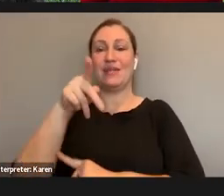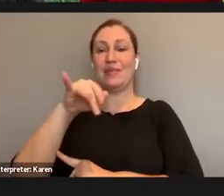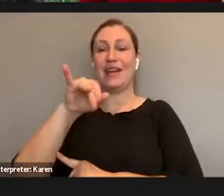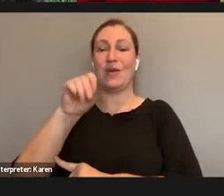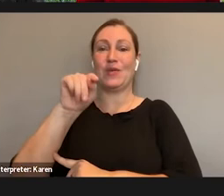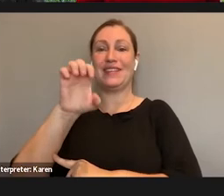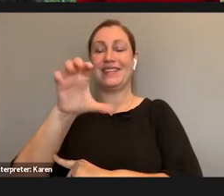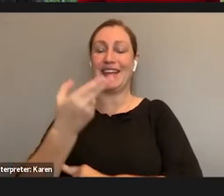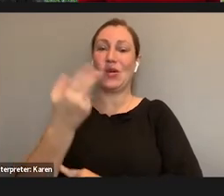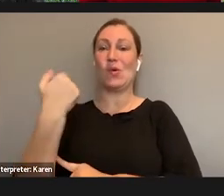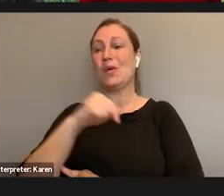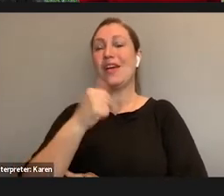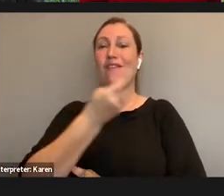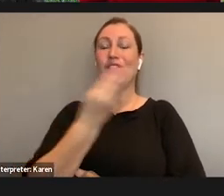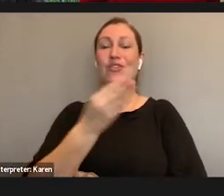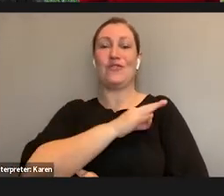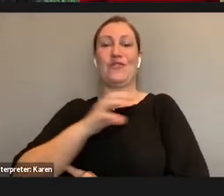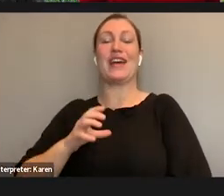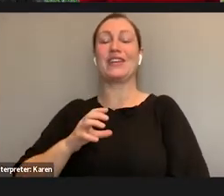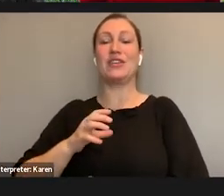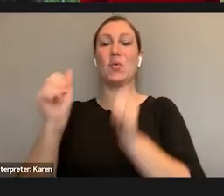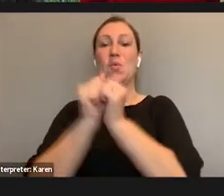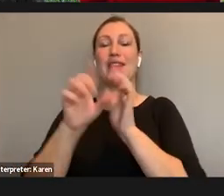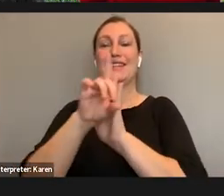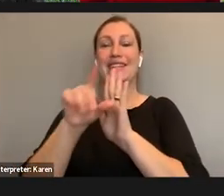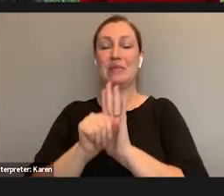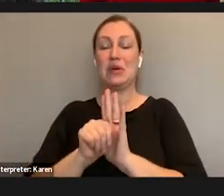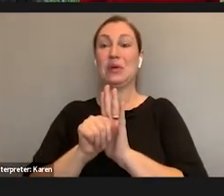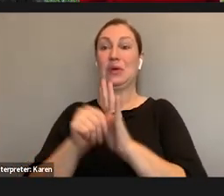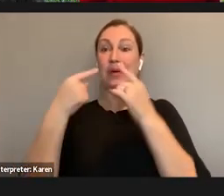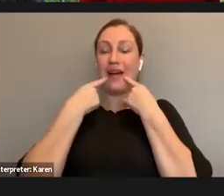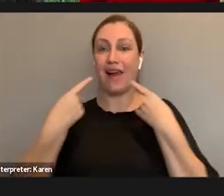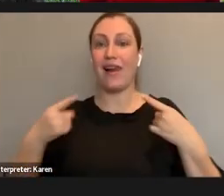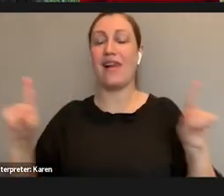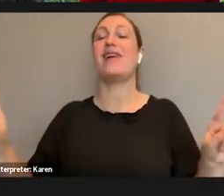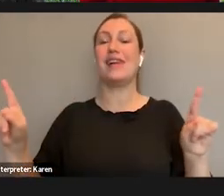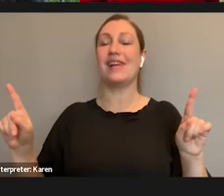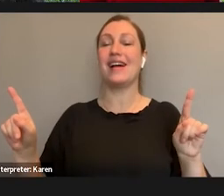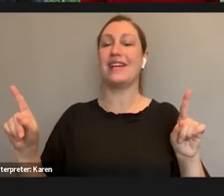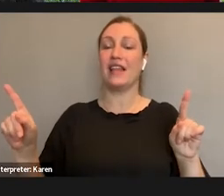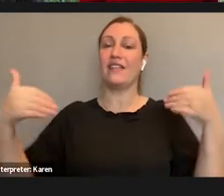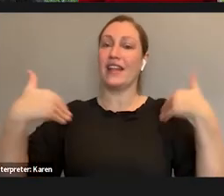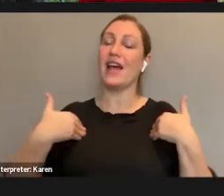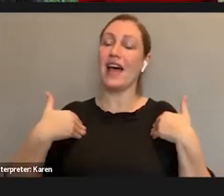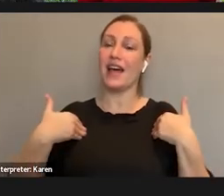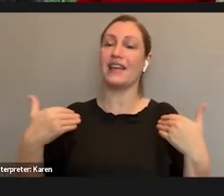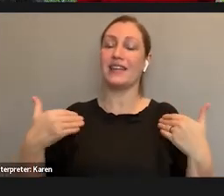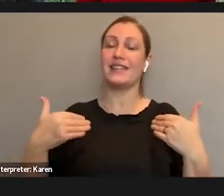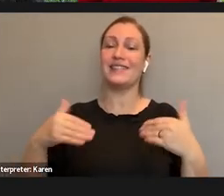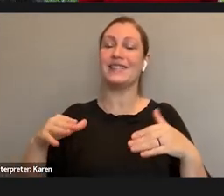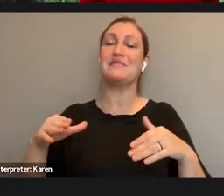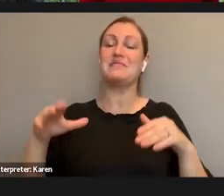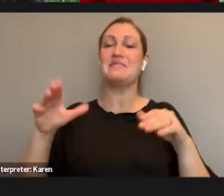few faculty members with disabilities who have managed to make it through that pipeline and into faculty positions.